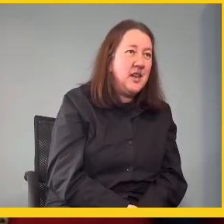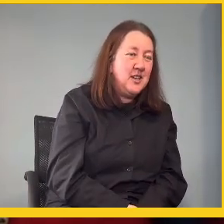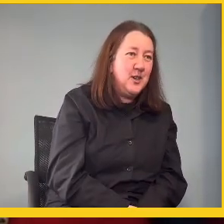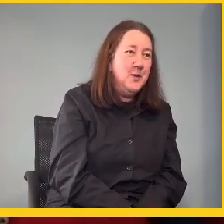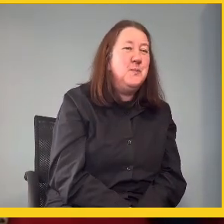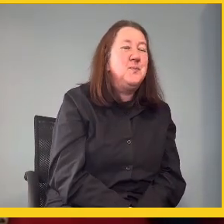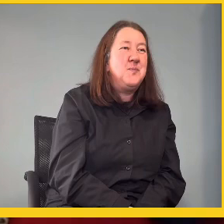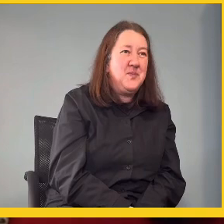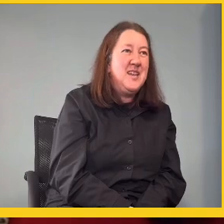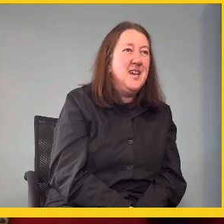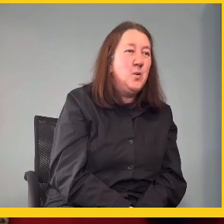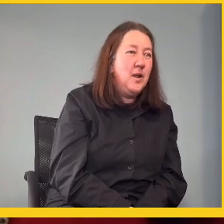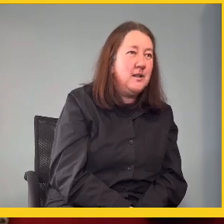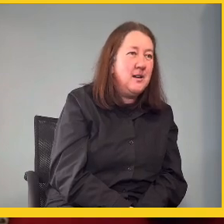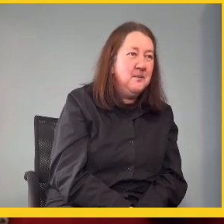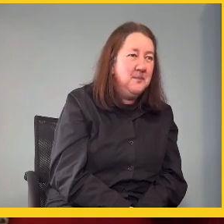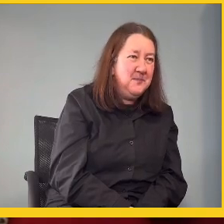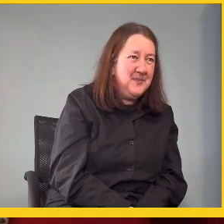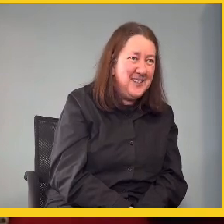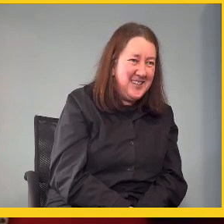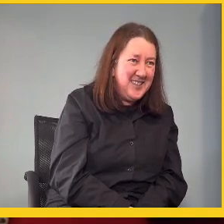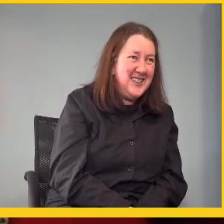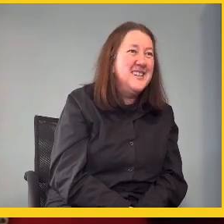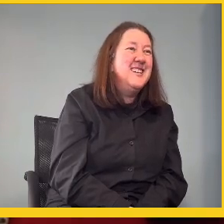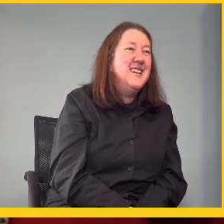So, that's thank you. Welcome.